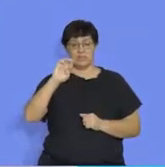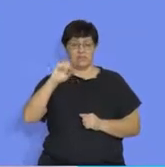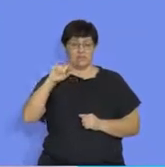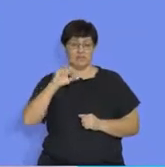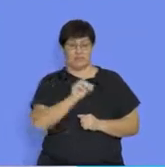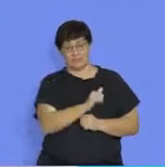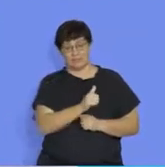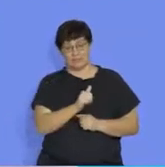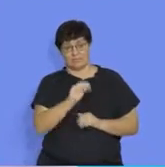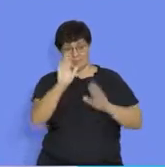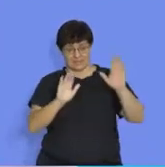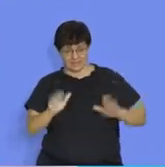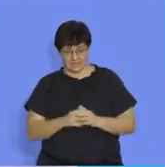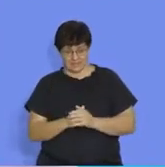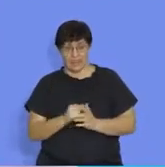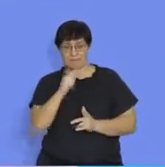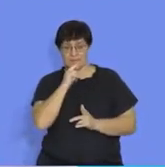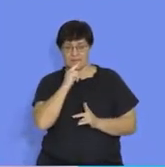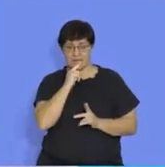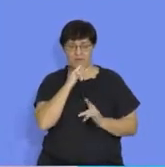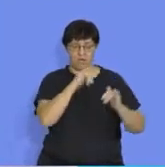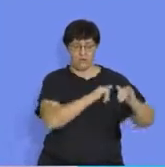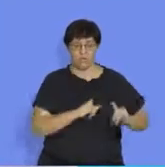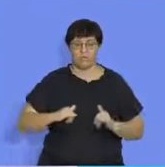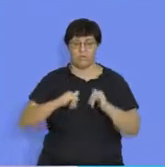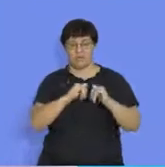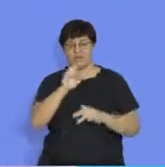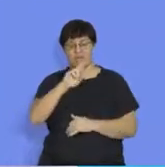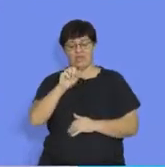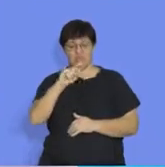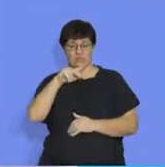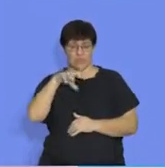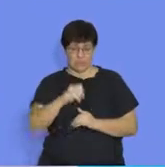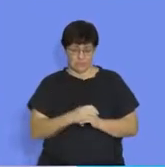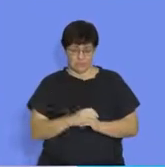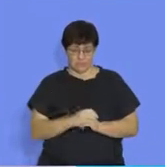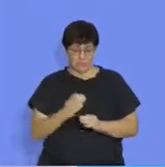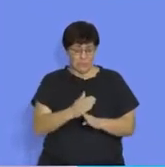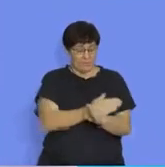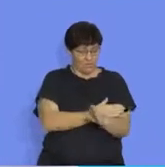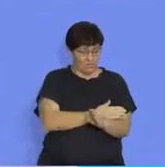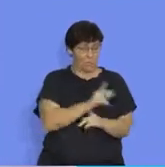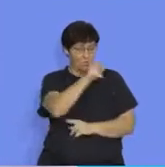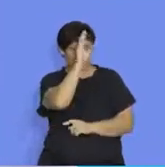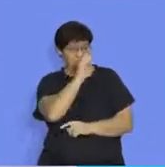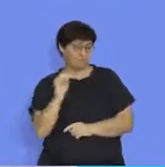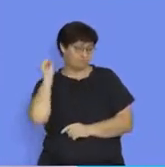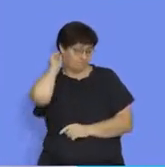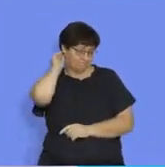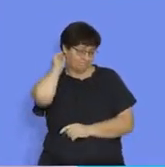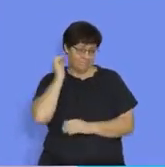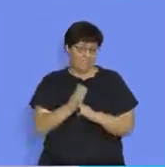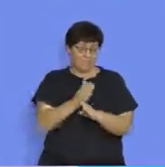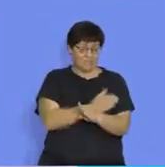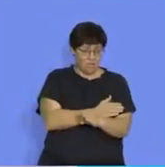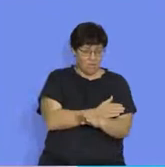pattern. And that is a common ratio. Before I talk about the common ratio, I just want to remind you that